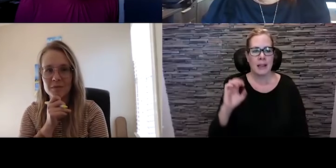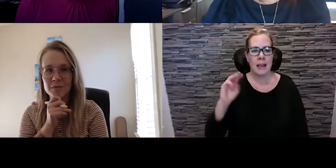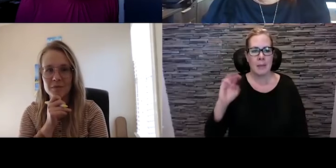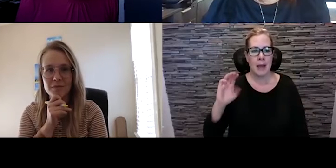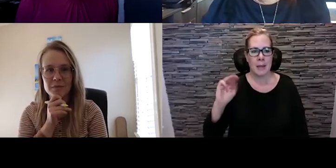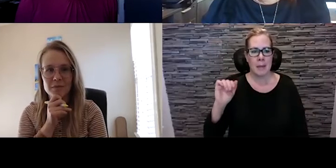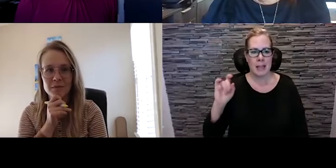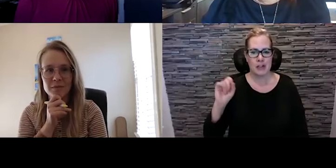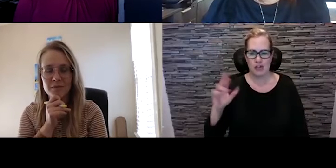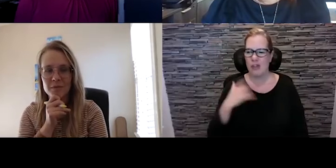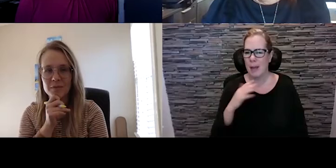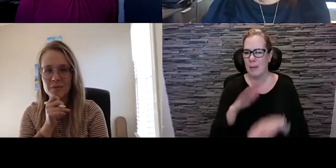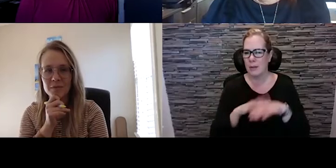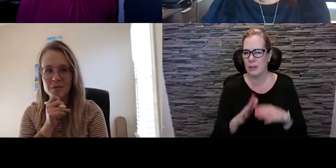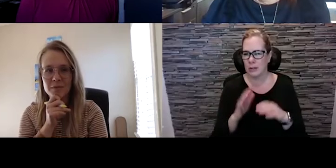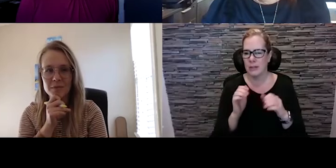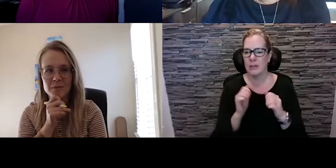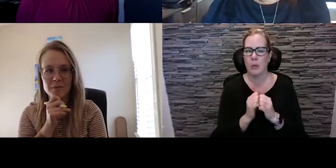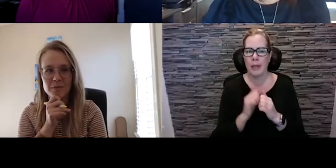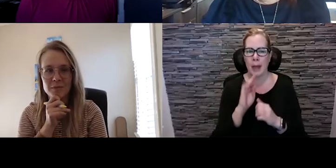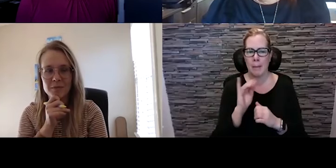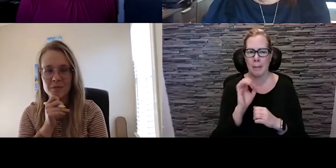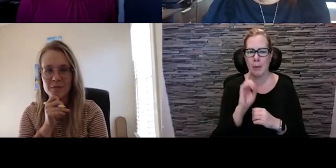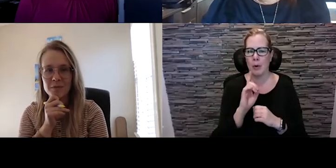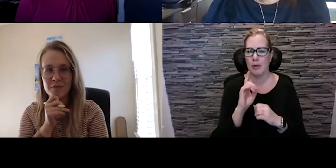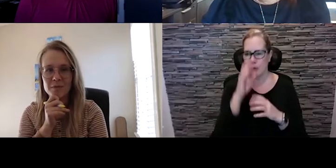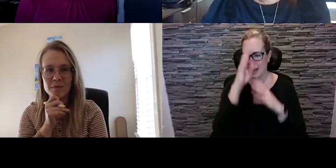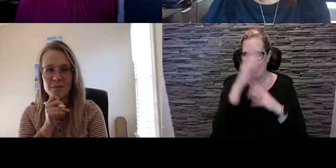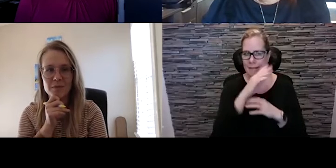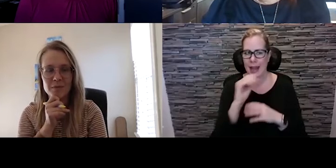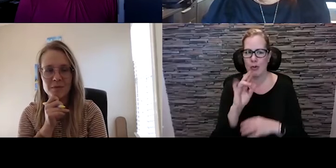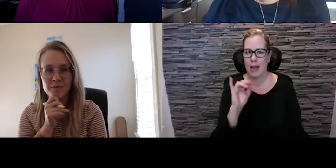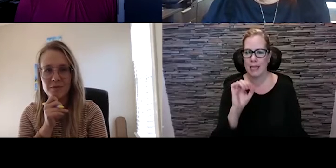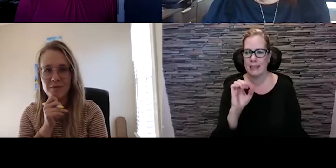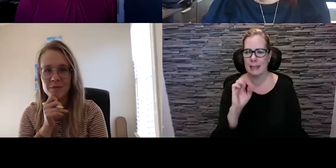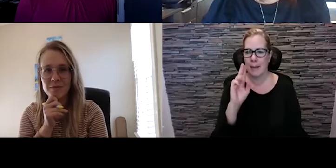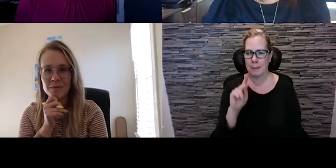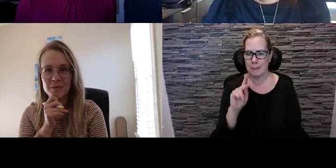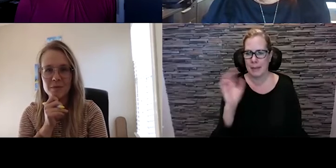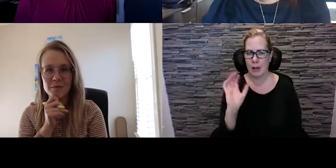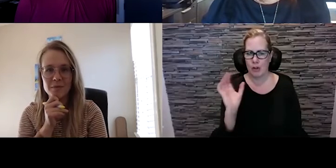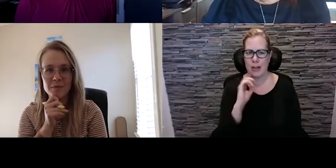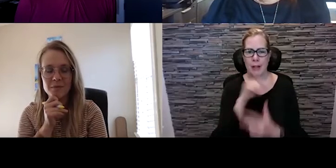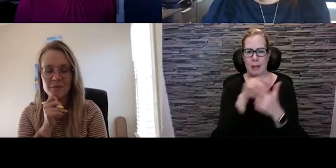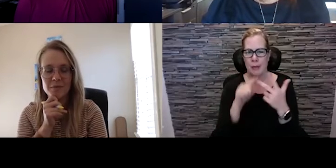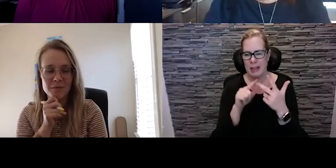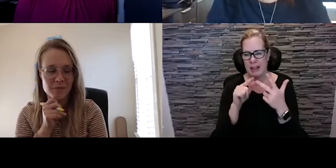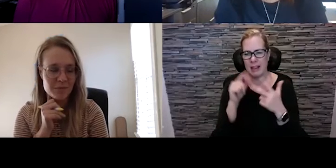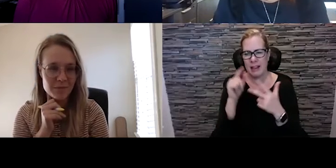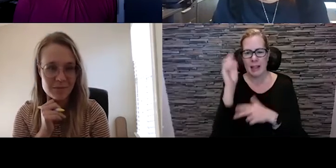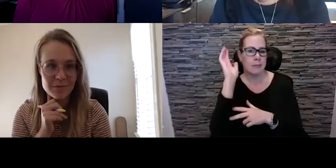and Rise Up Calgary. And we also have three panelists joining us. You'll see them on the screen here. I'll introduce them shortly.